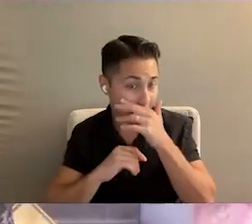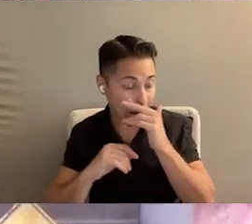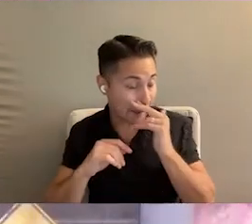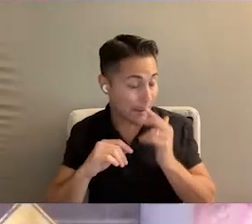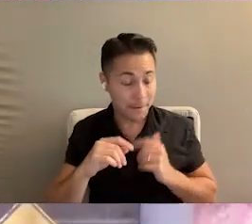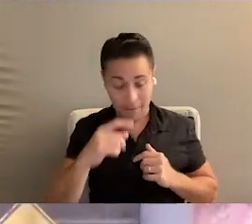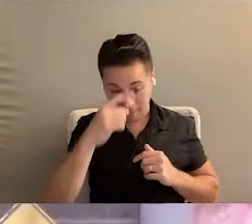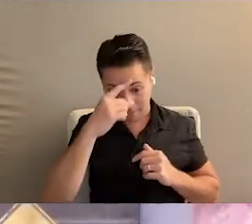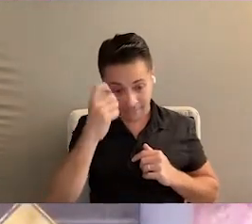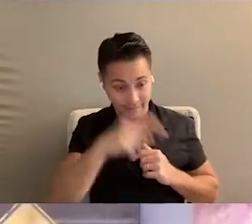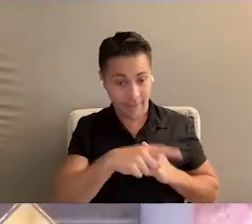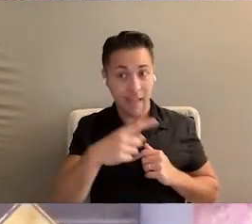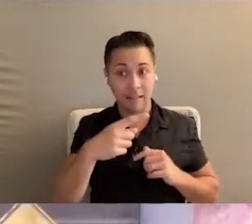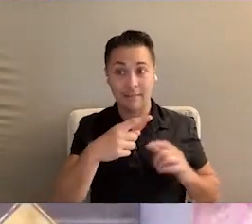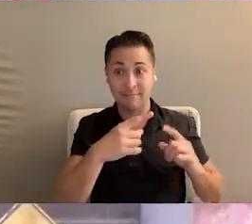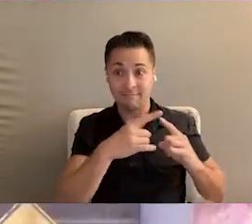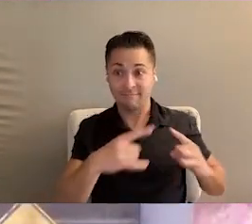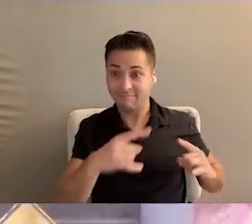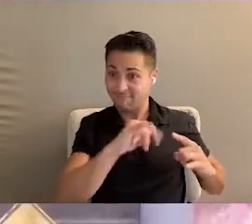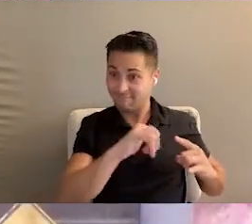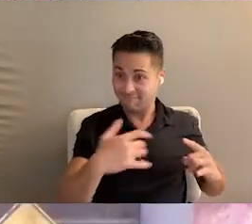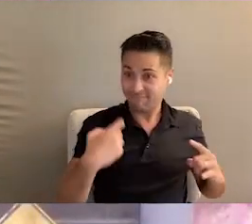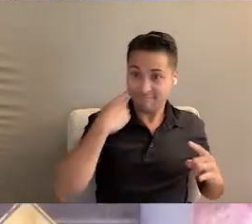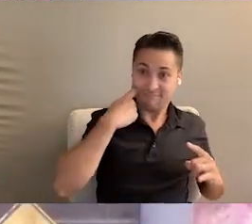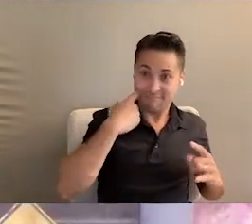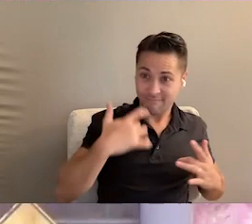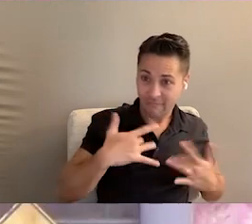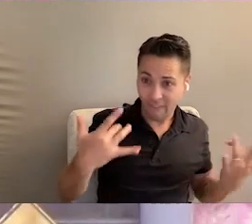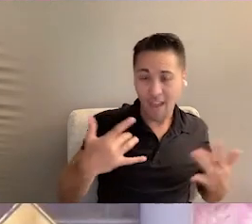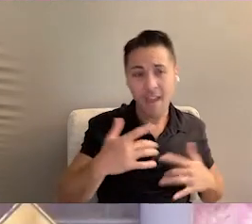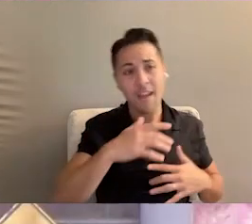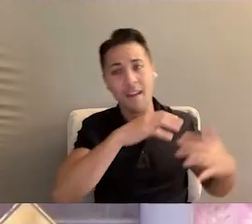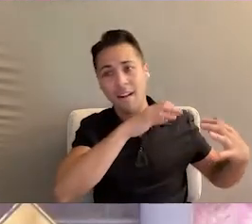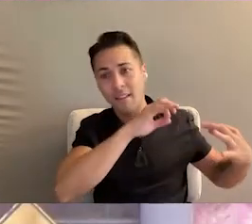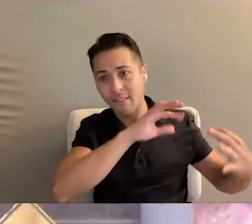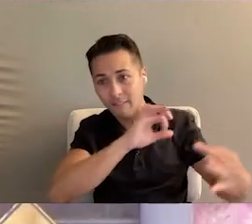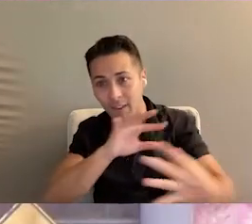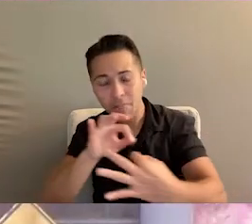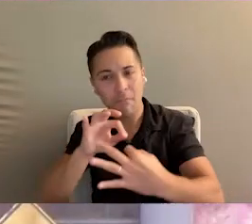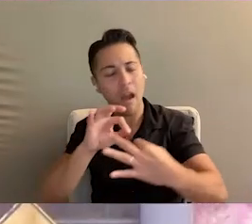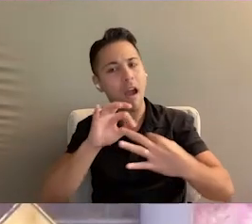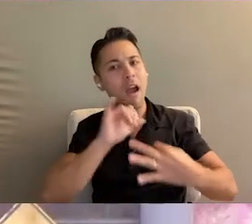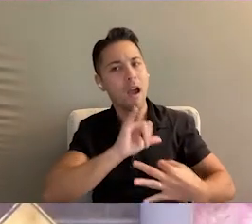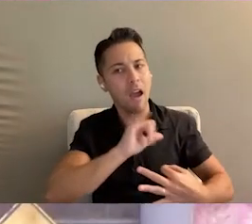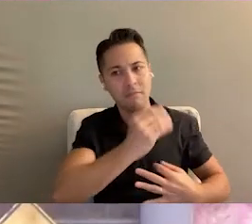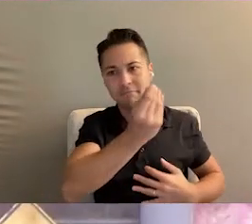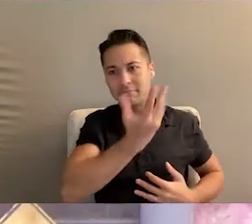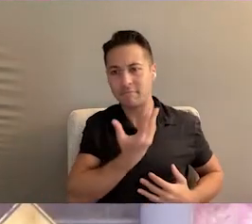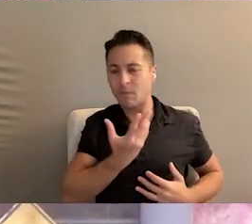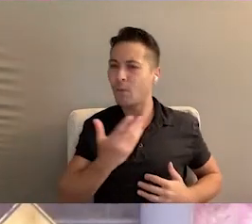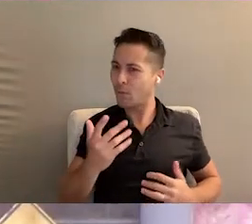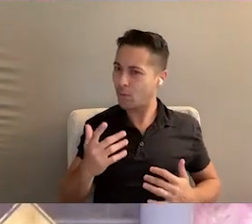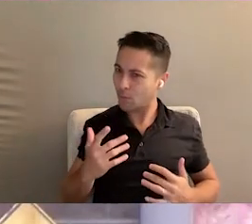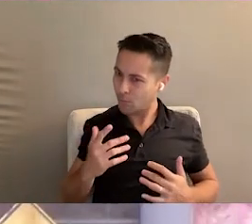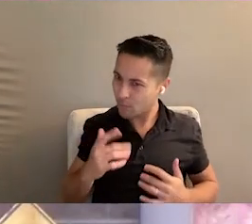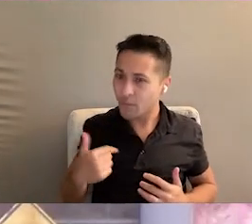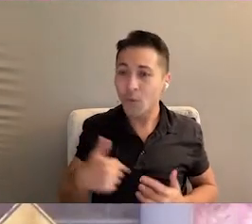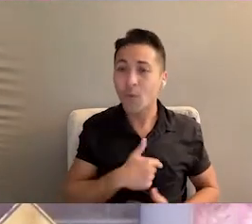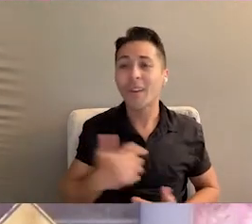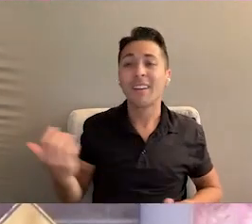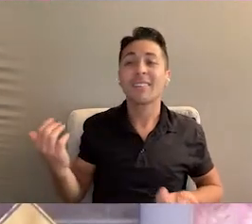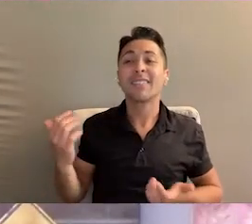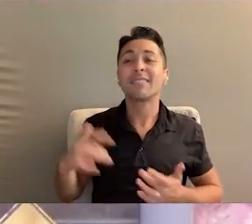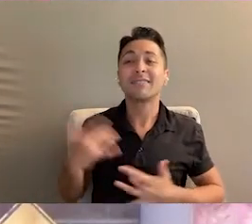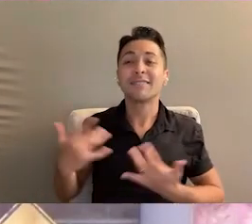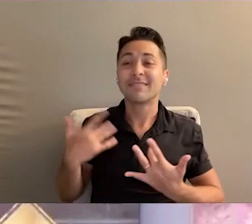because of the success of this event and the feedback that we received, we are excited